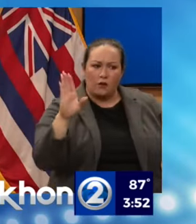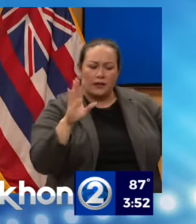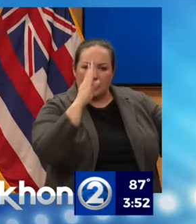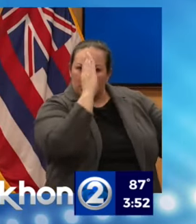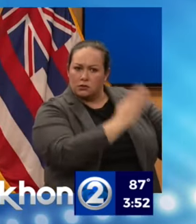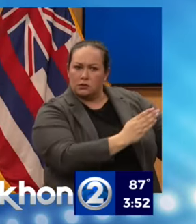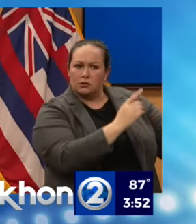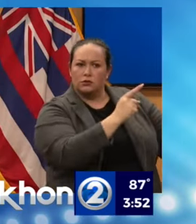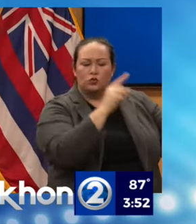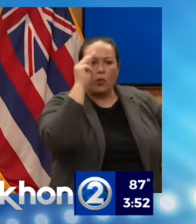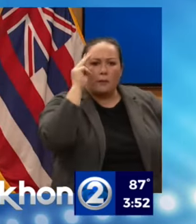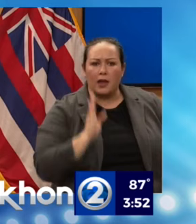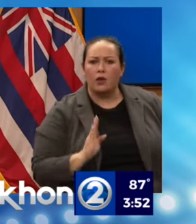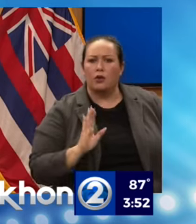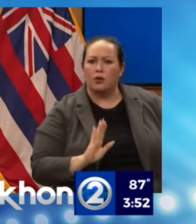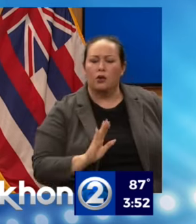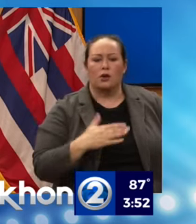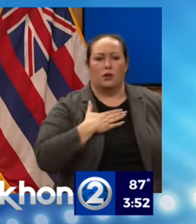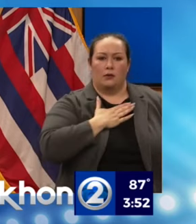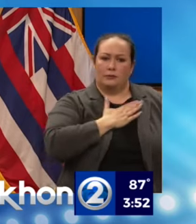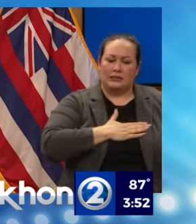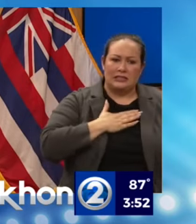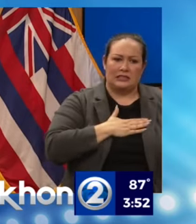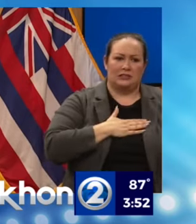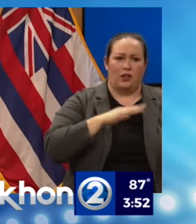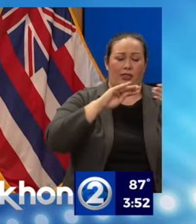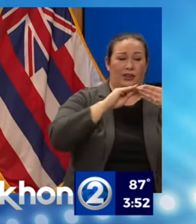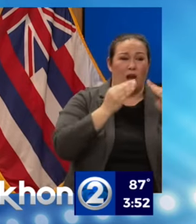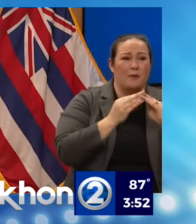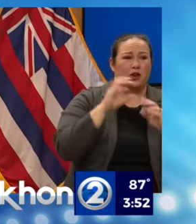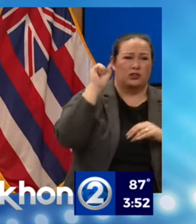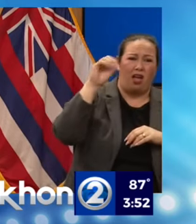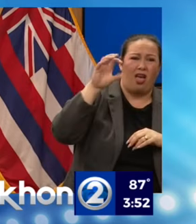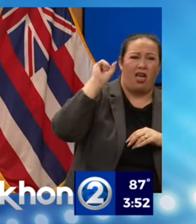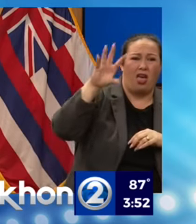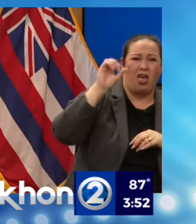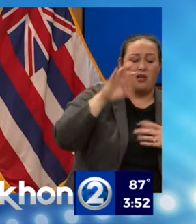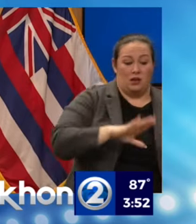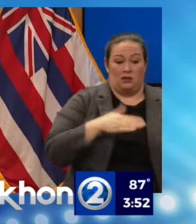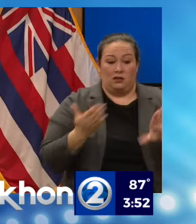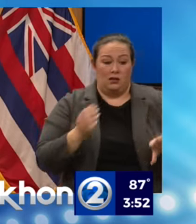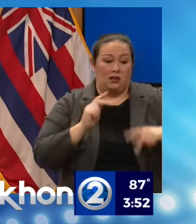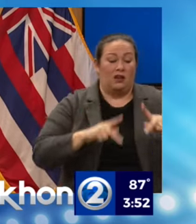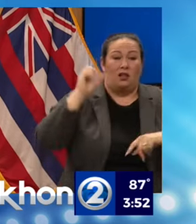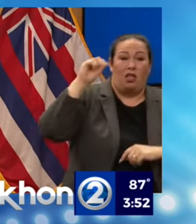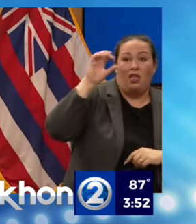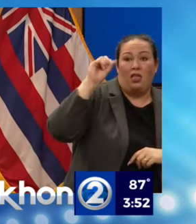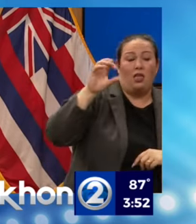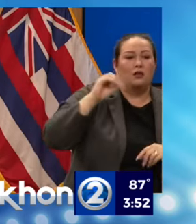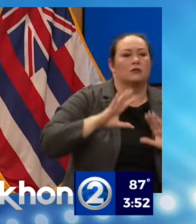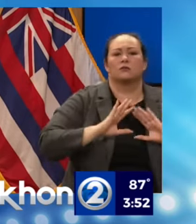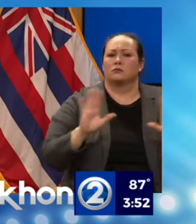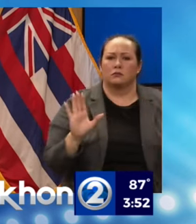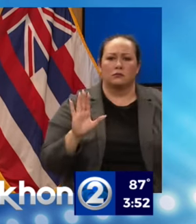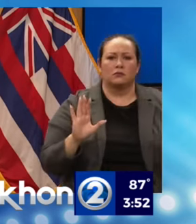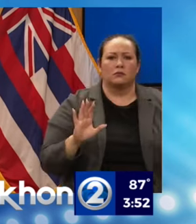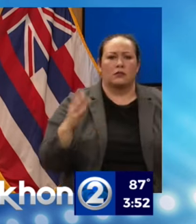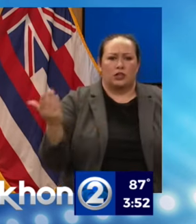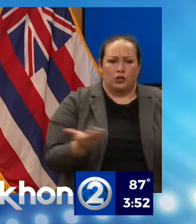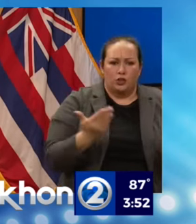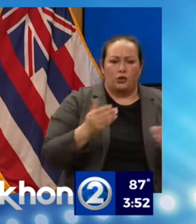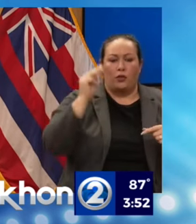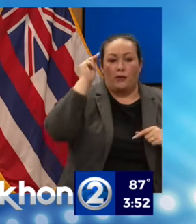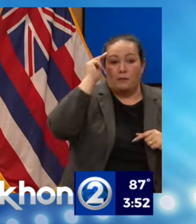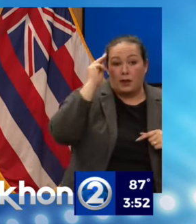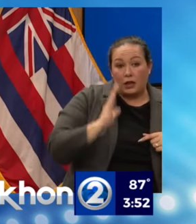office. Please, those numbers and stuff that might come out, it comes to the mayor's office. We're here to support the